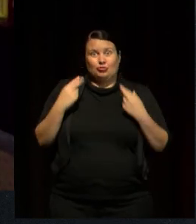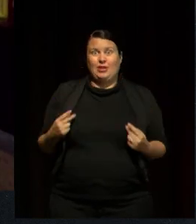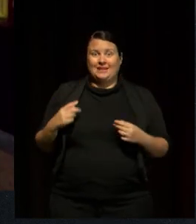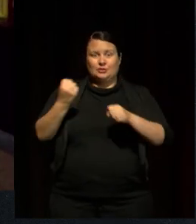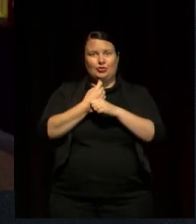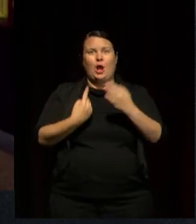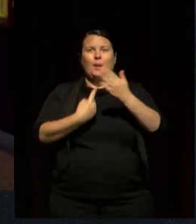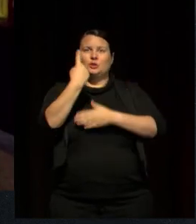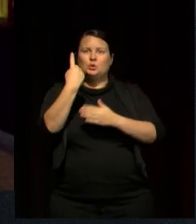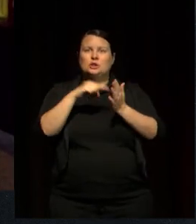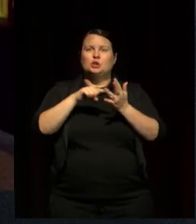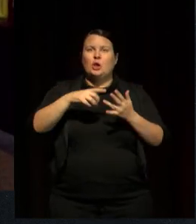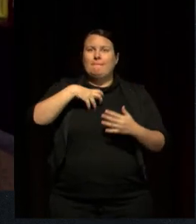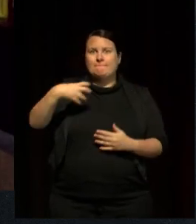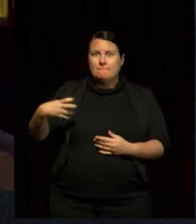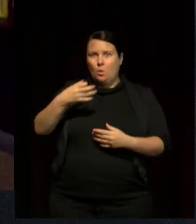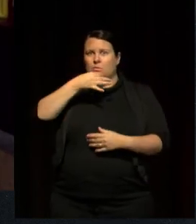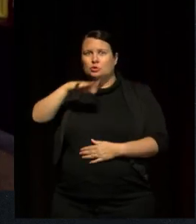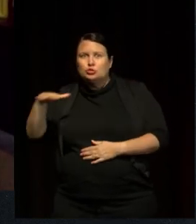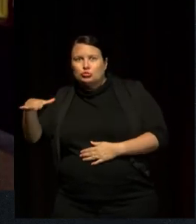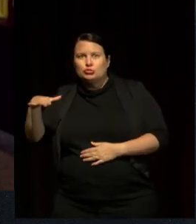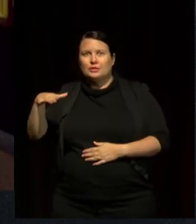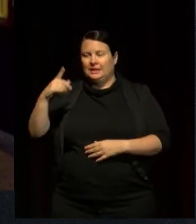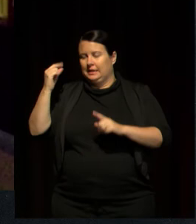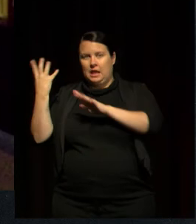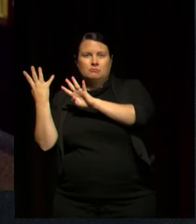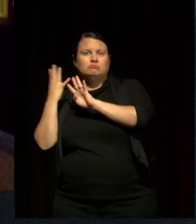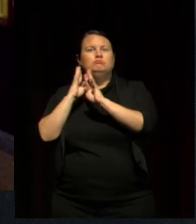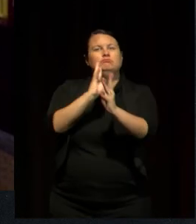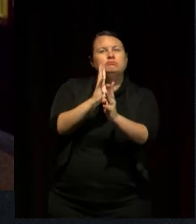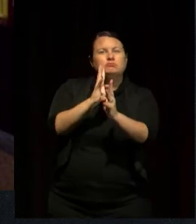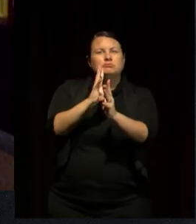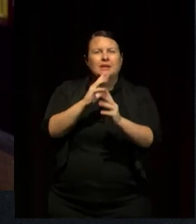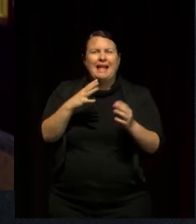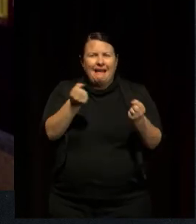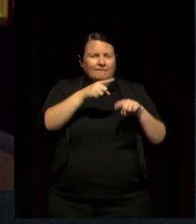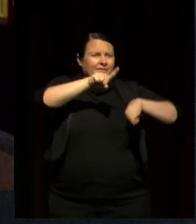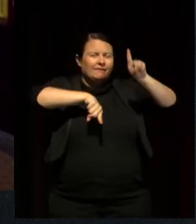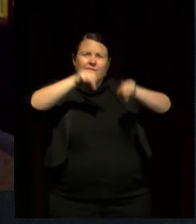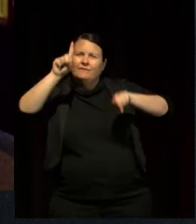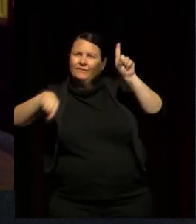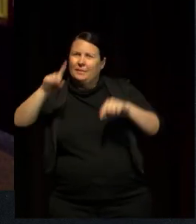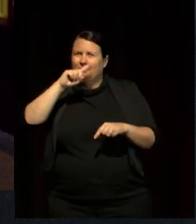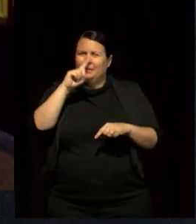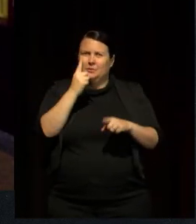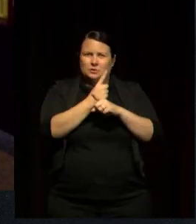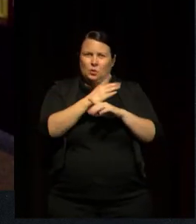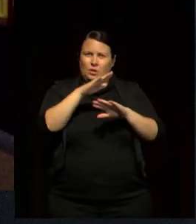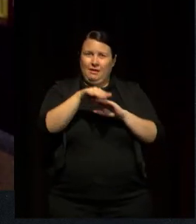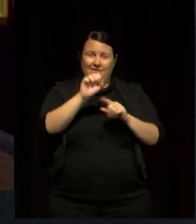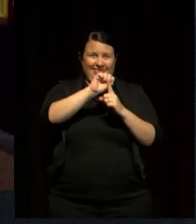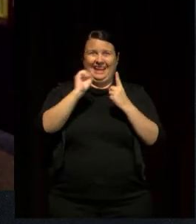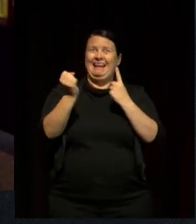I think the doors have opened for a diversity of adolescents to come forward and speak about particularly environmental